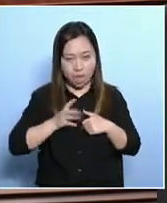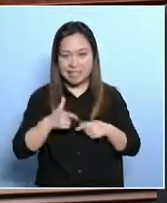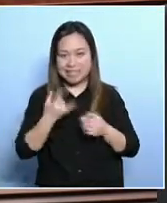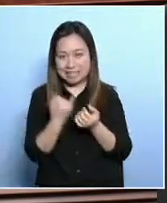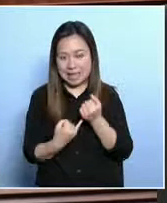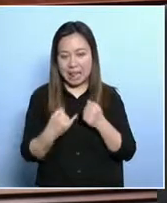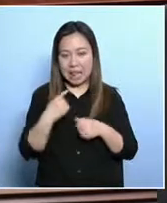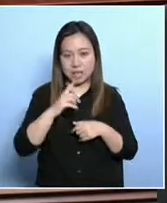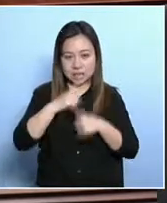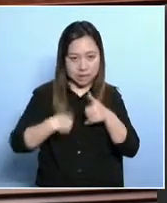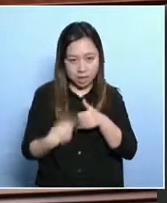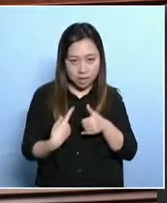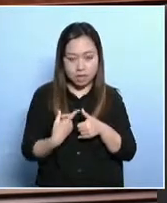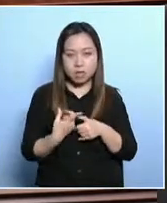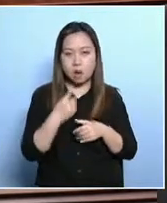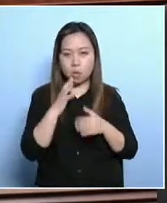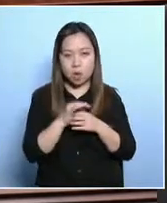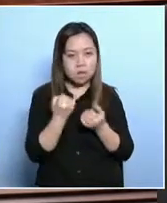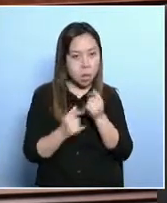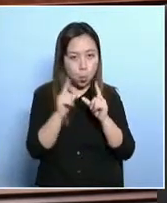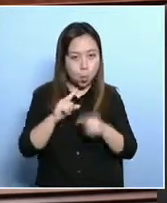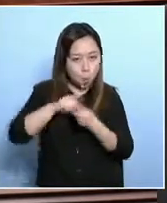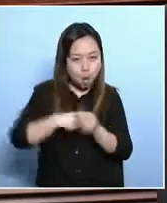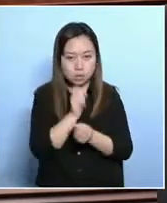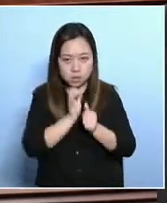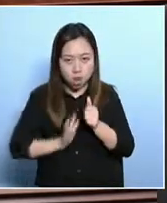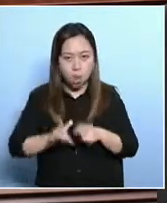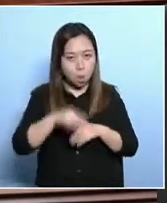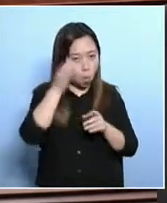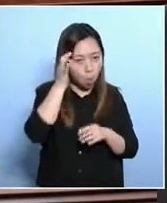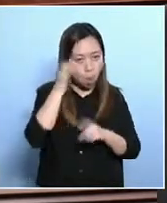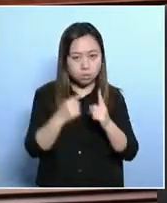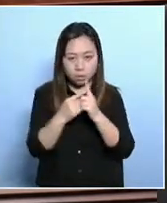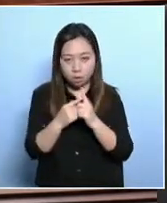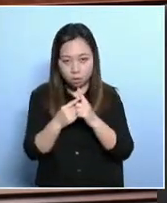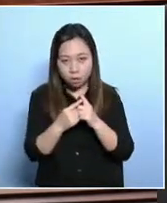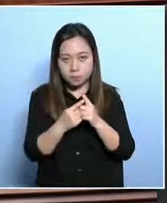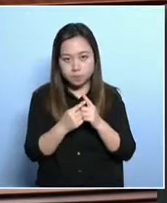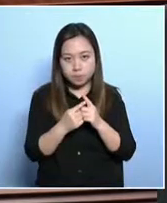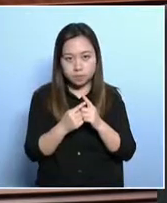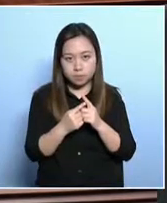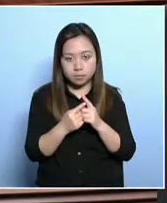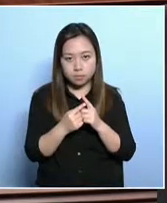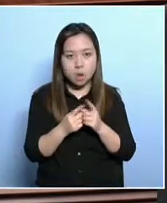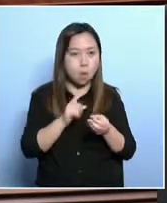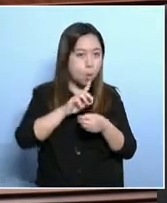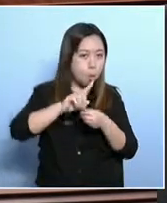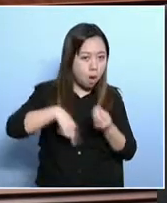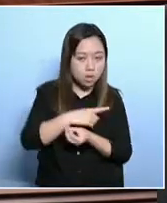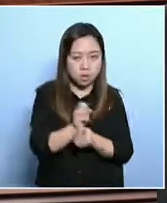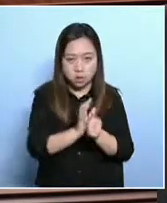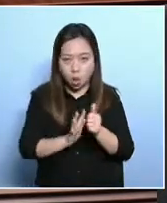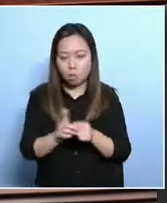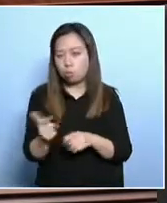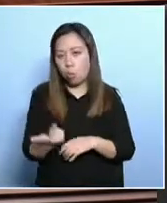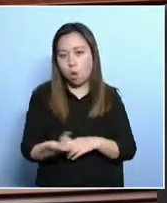for low-income people, their mental and physical health are affected by their